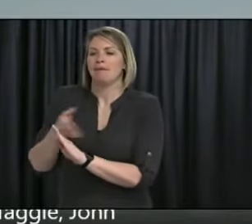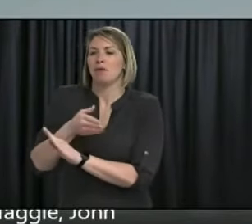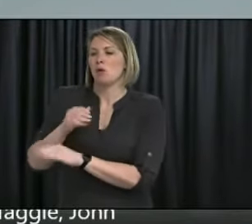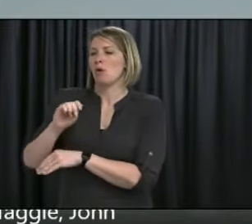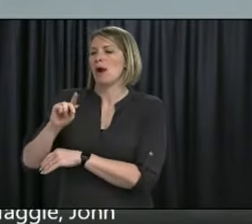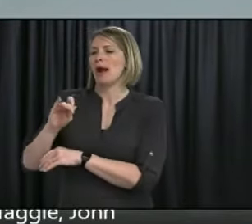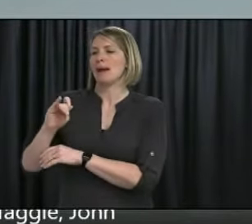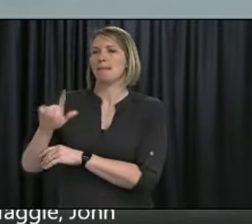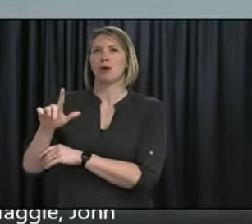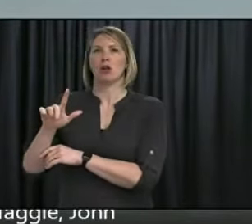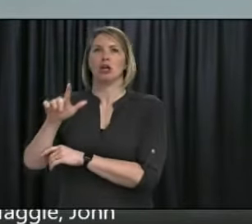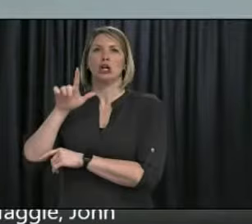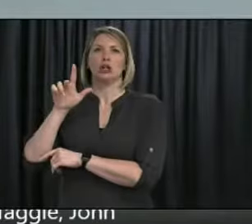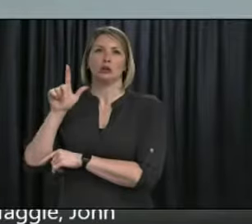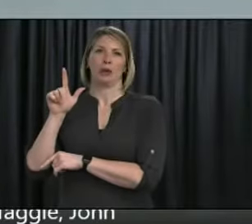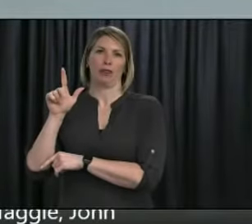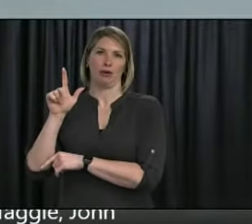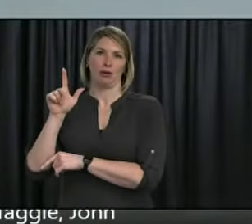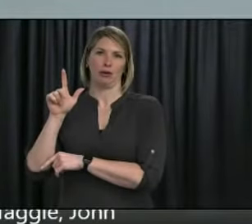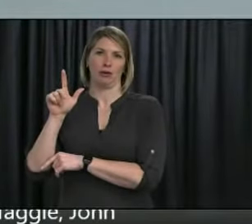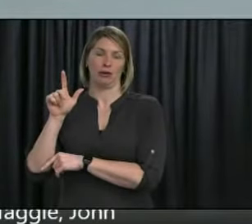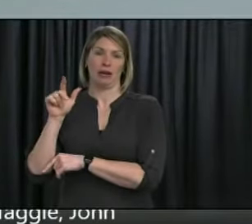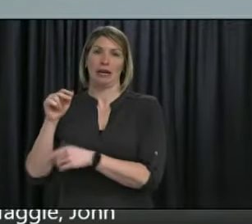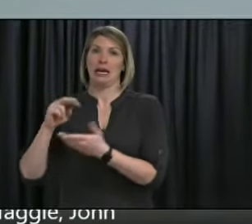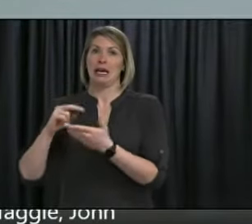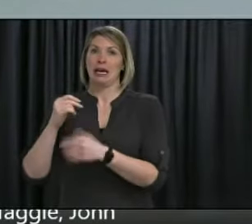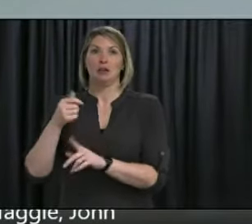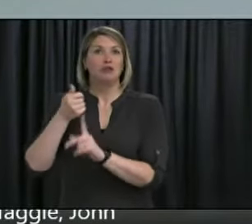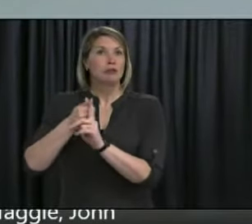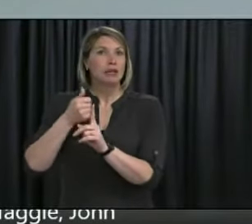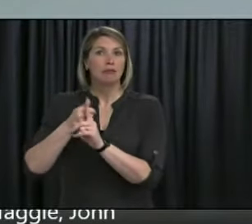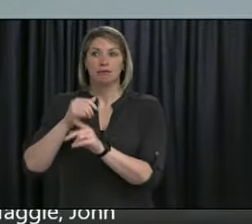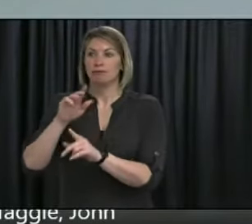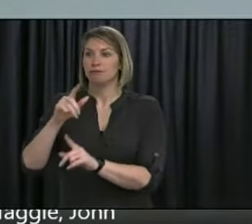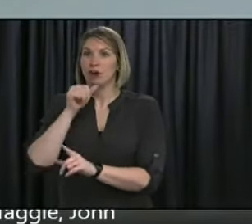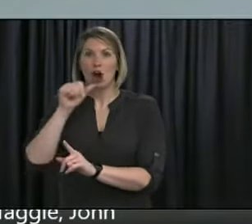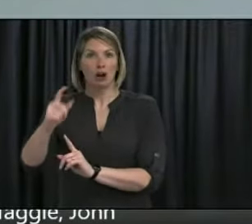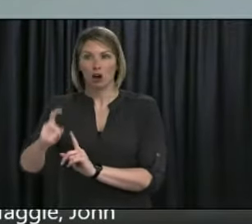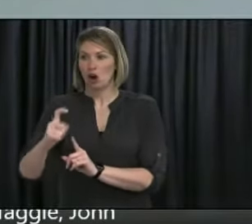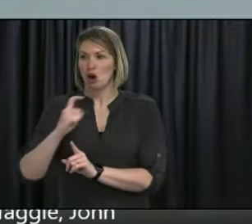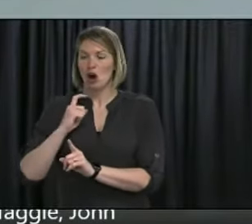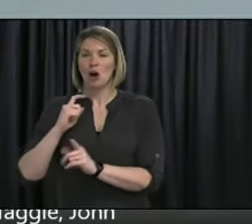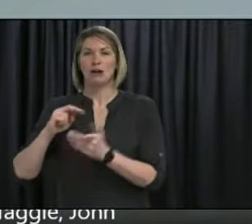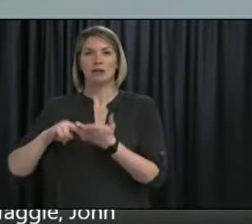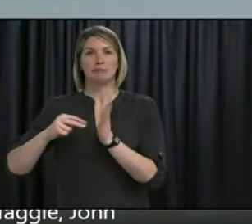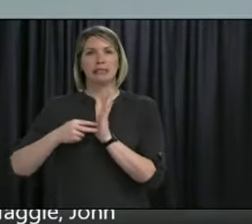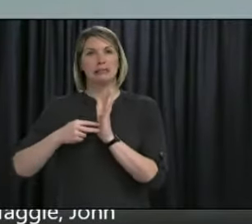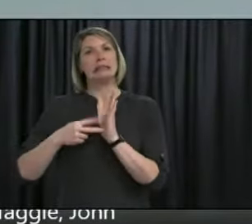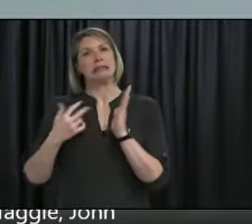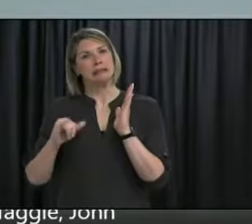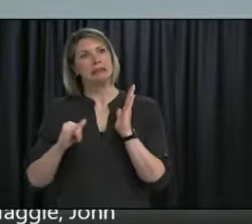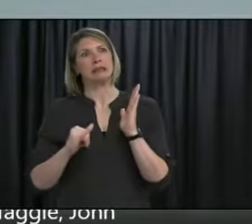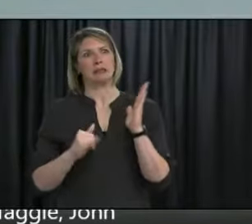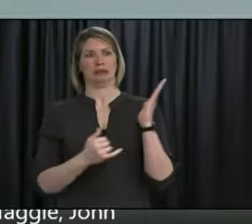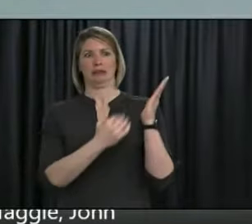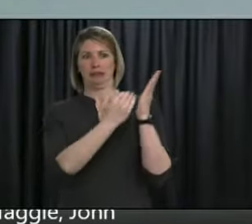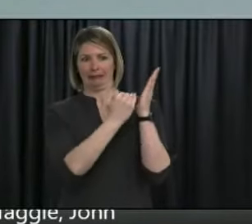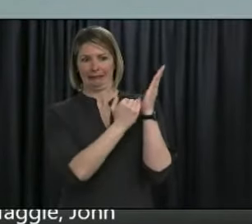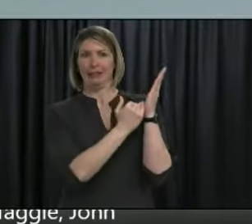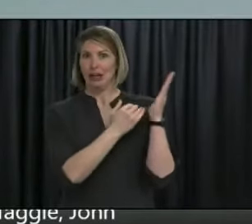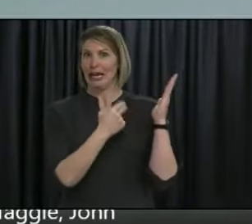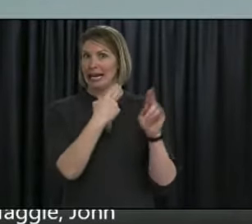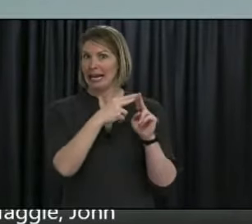23rd. So the fact you haven't heard simply means they haven't got around to you yet. No one has forgotten you.